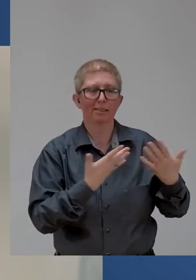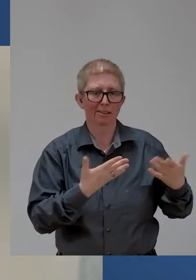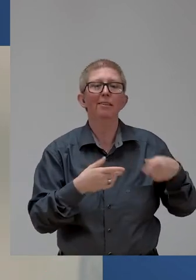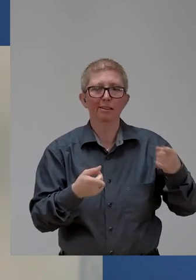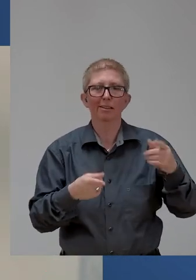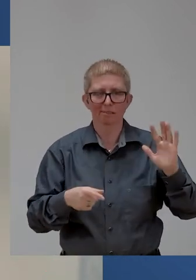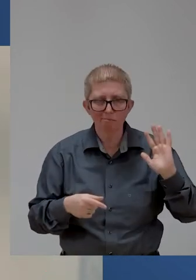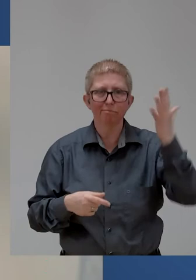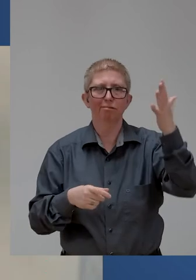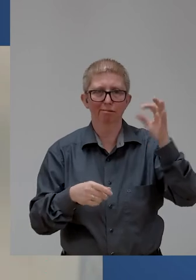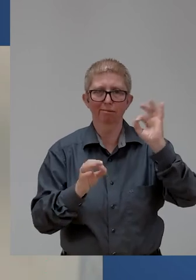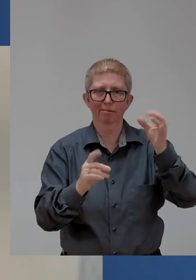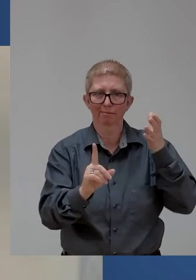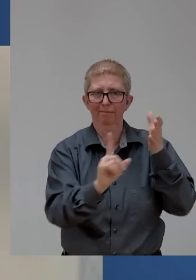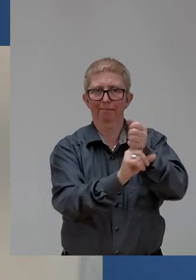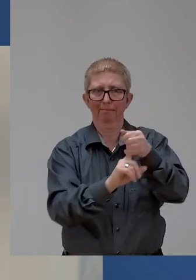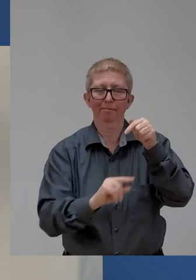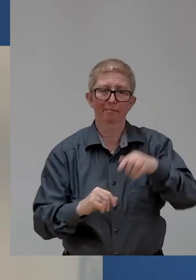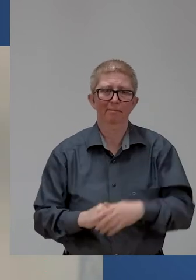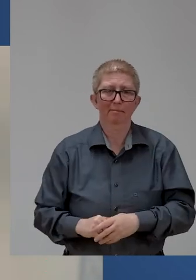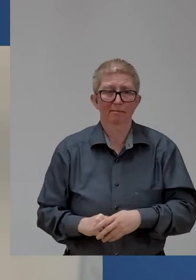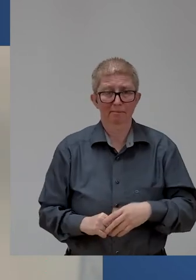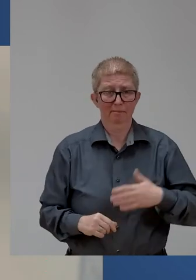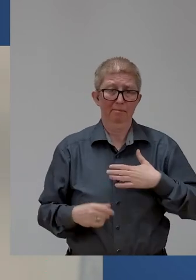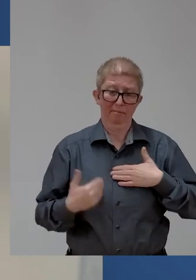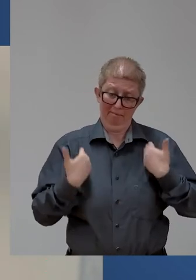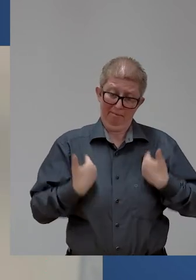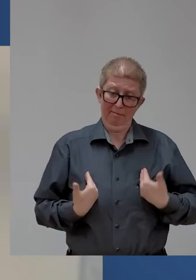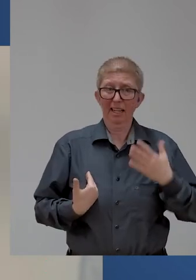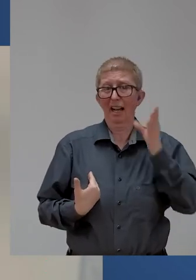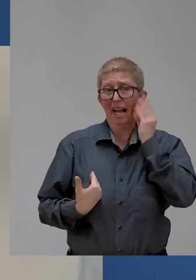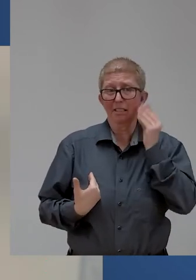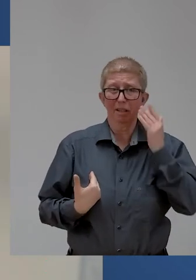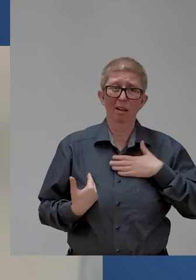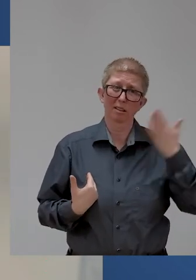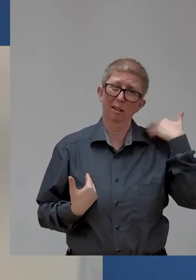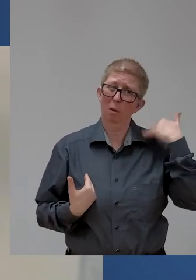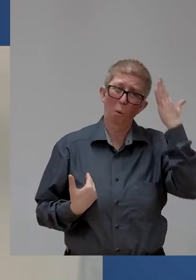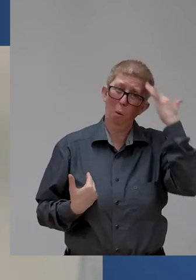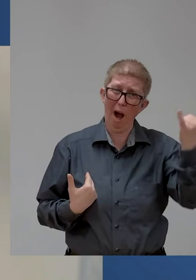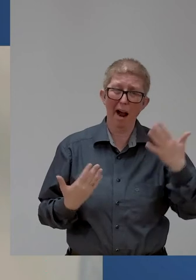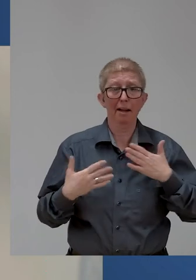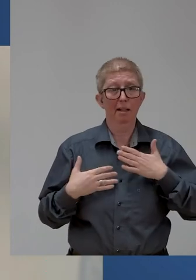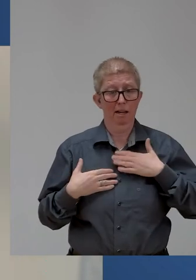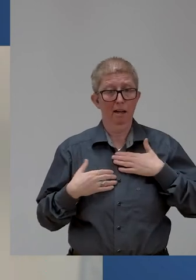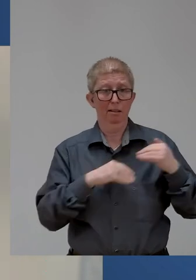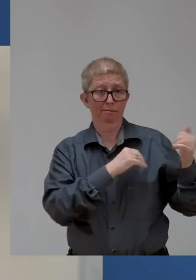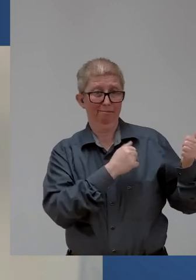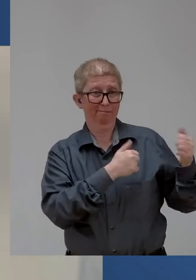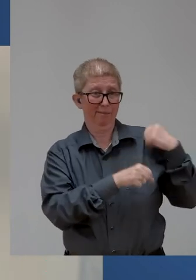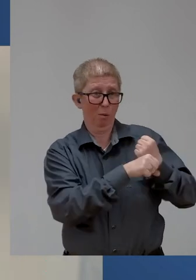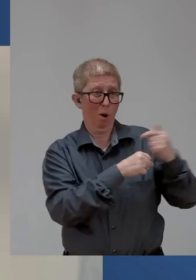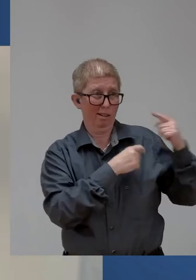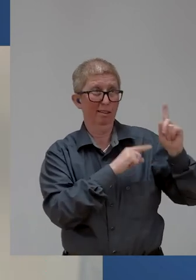of our delegation being up the stairs and myself not being able to support our ambassador